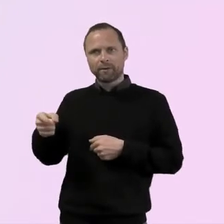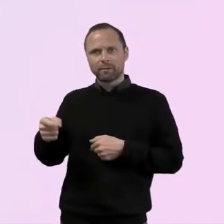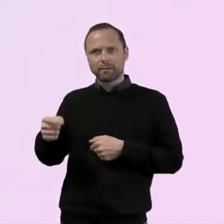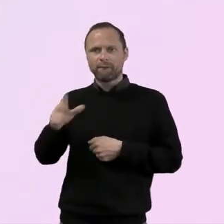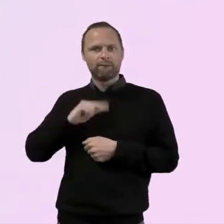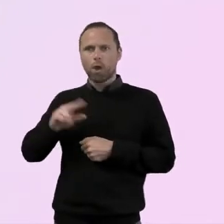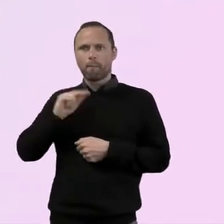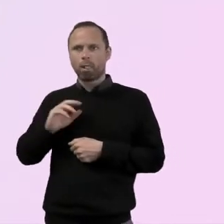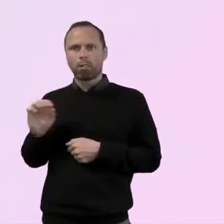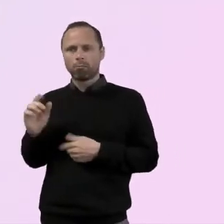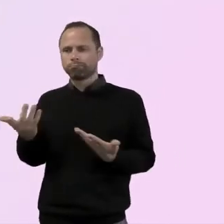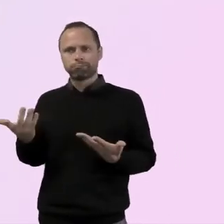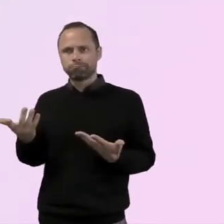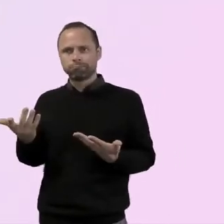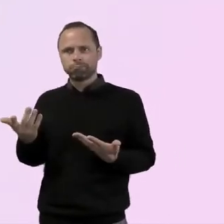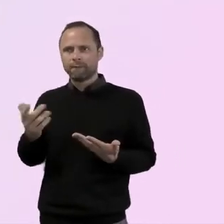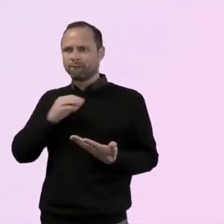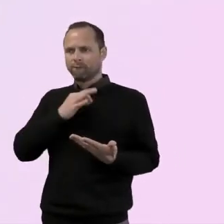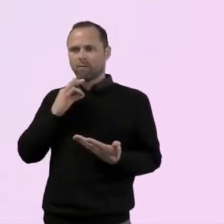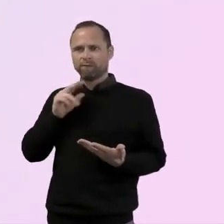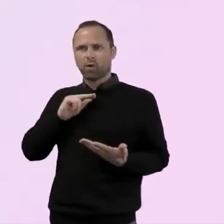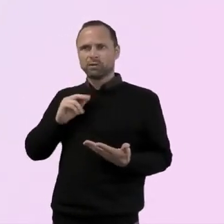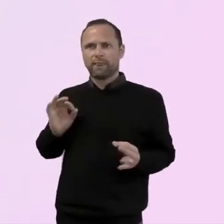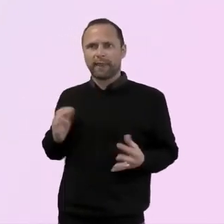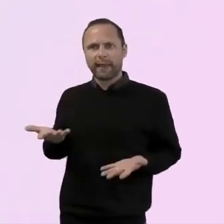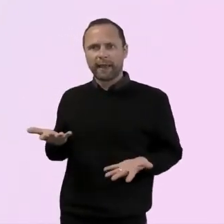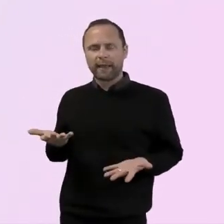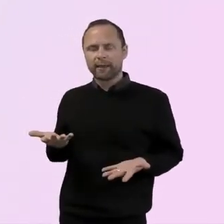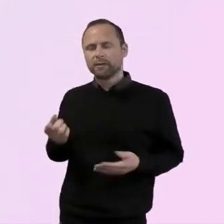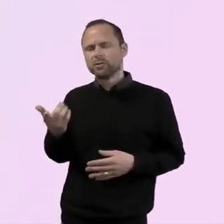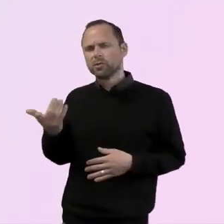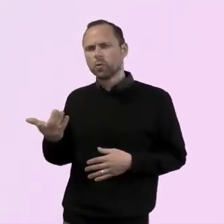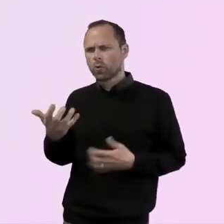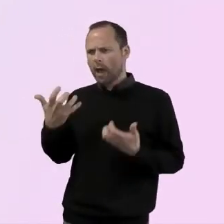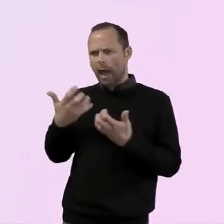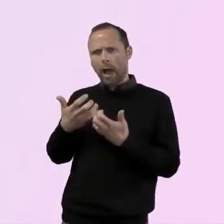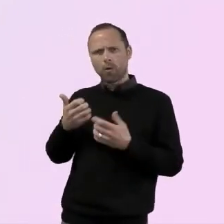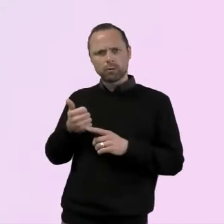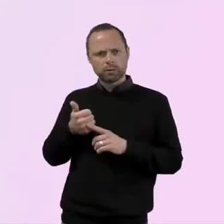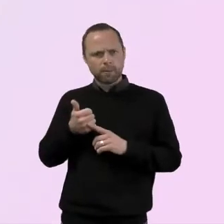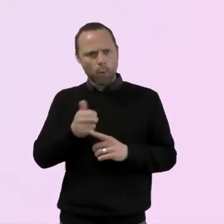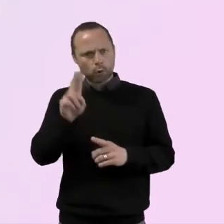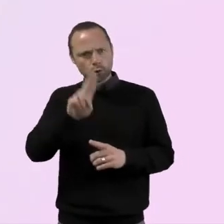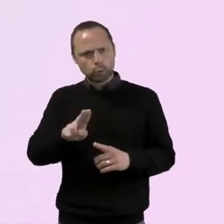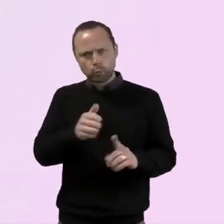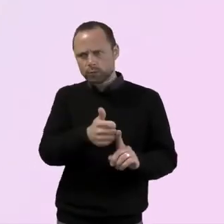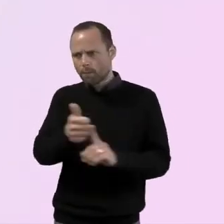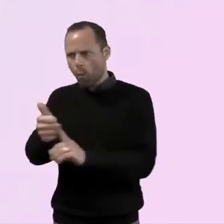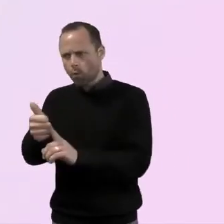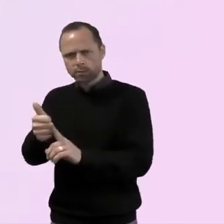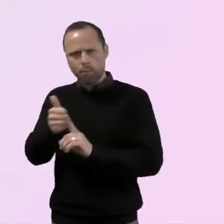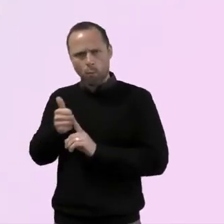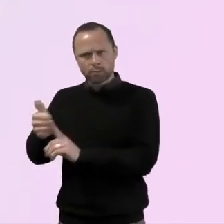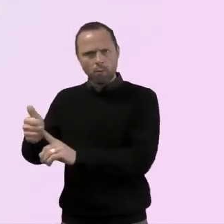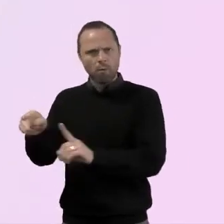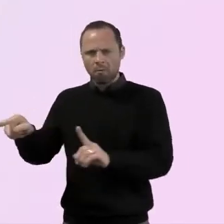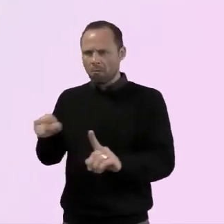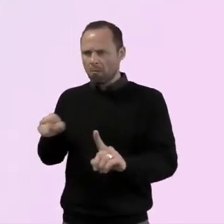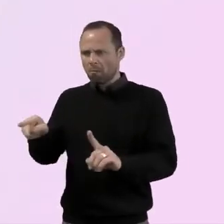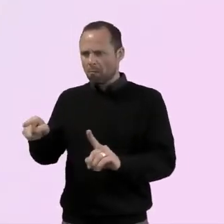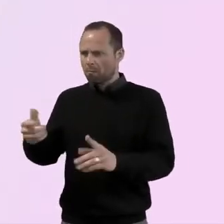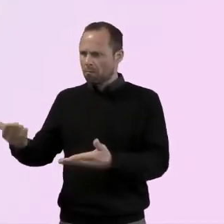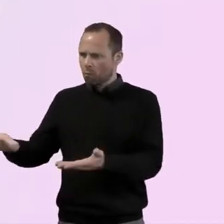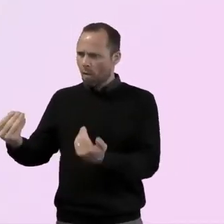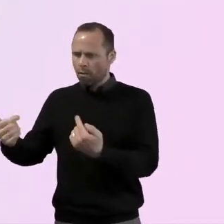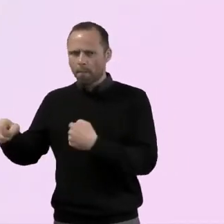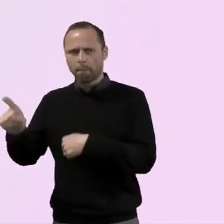how do you connect with the school and, and to, you know, to really support, uh, children with, um,